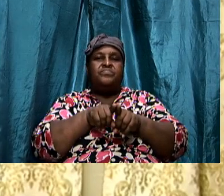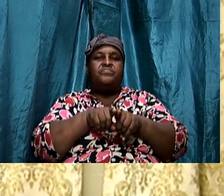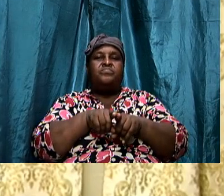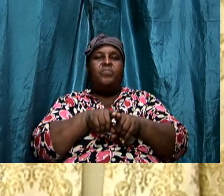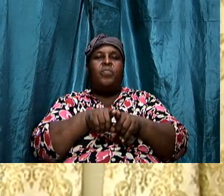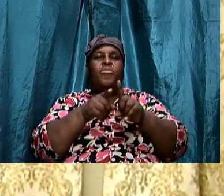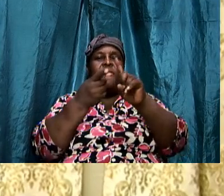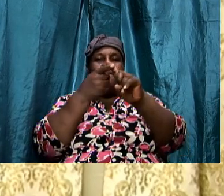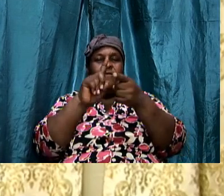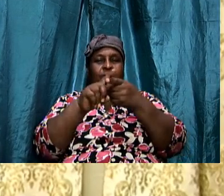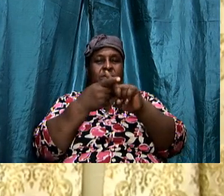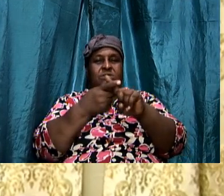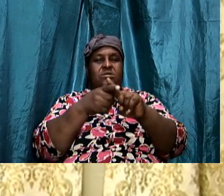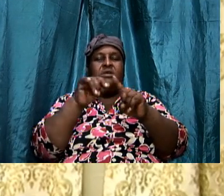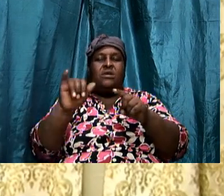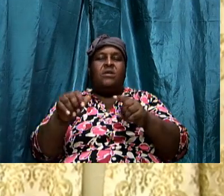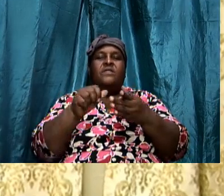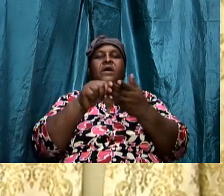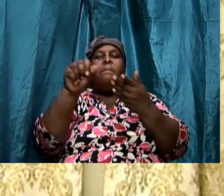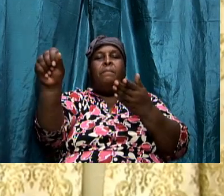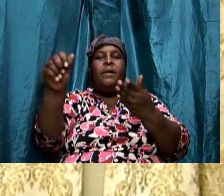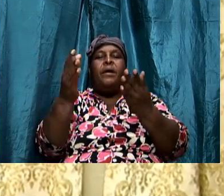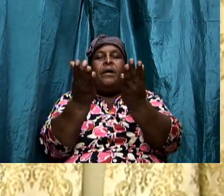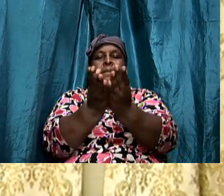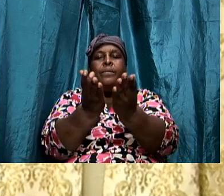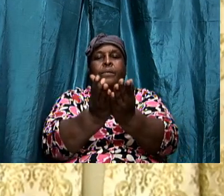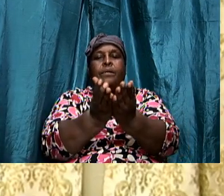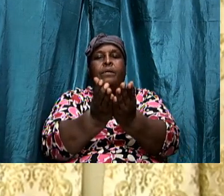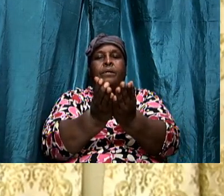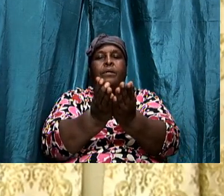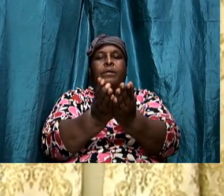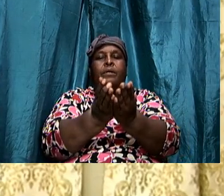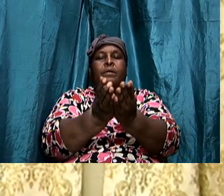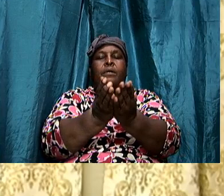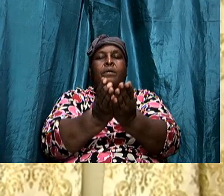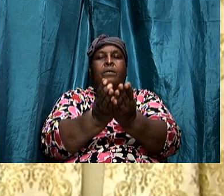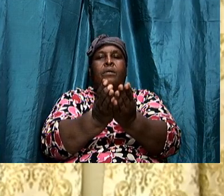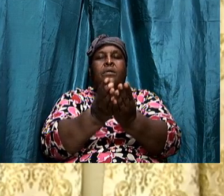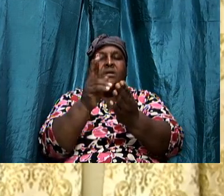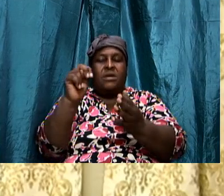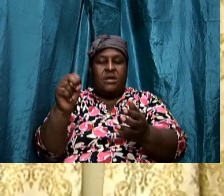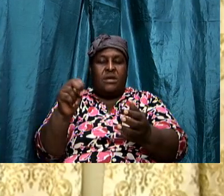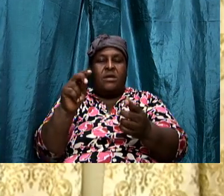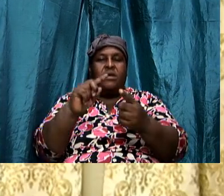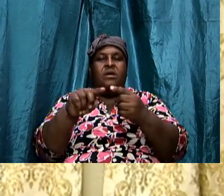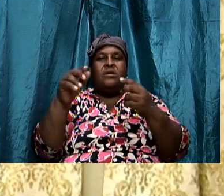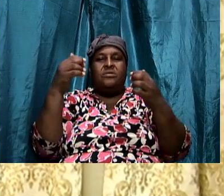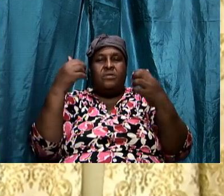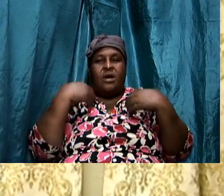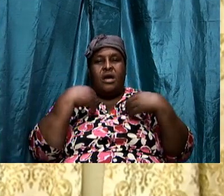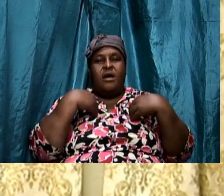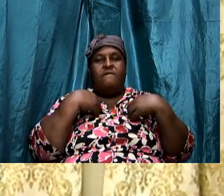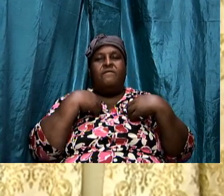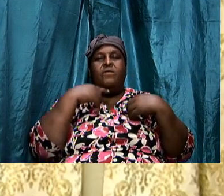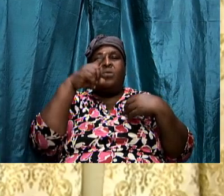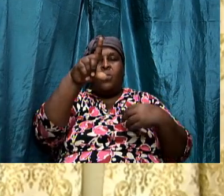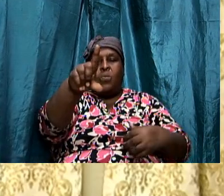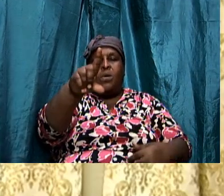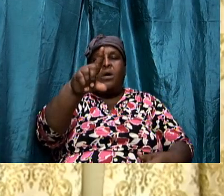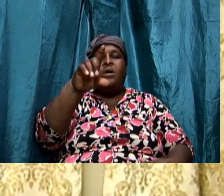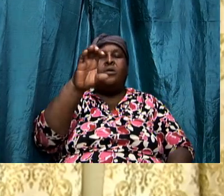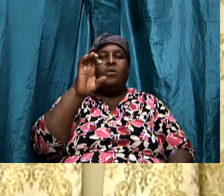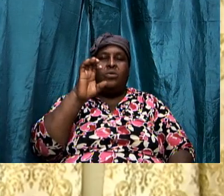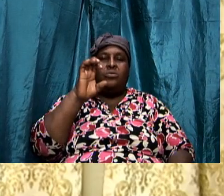you know, friends that have purchased a copy of the book. I need to have about a hundred and odd,